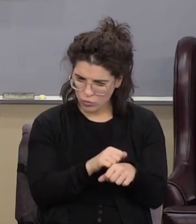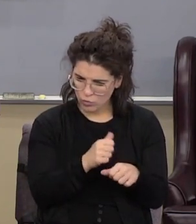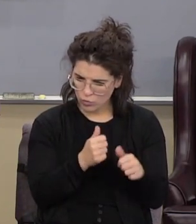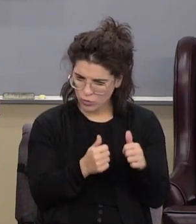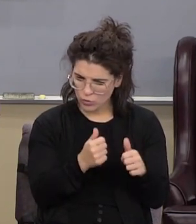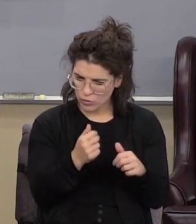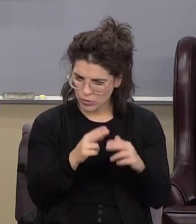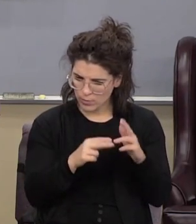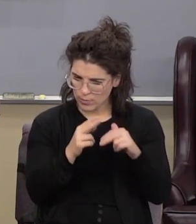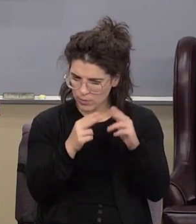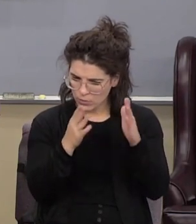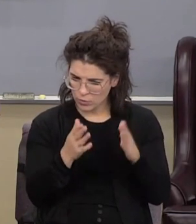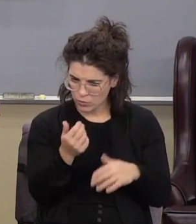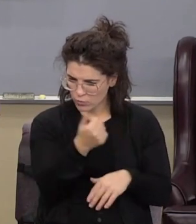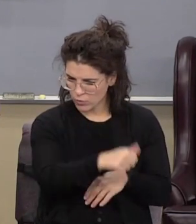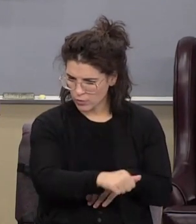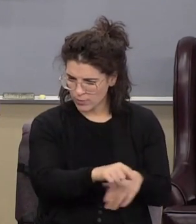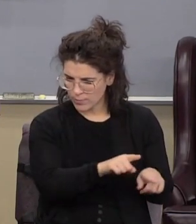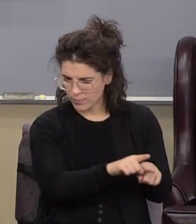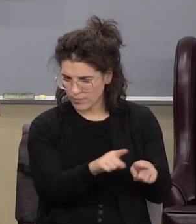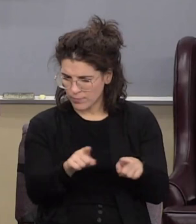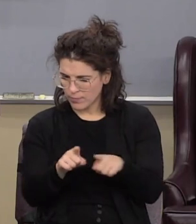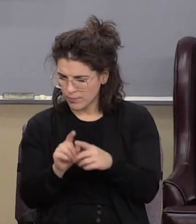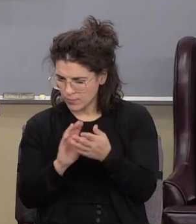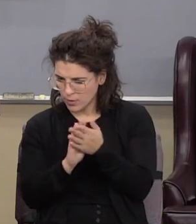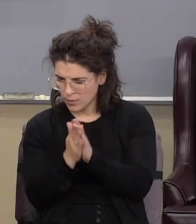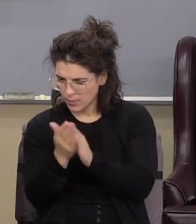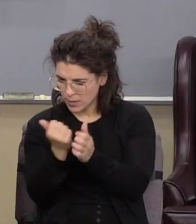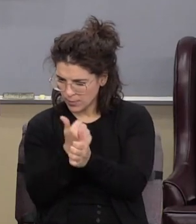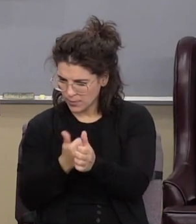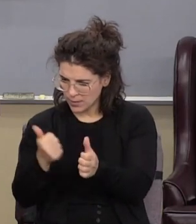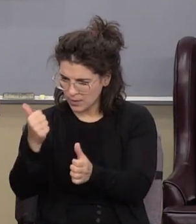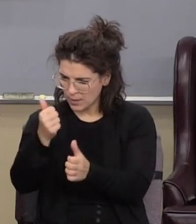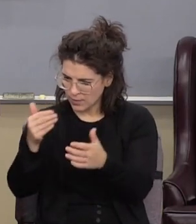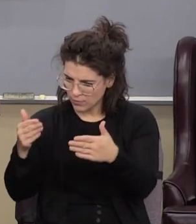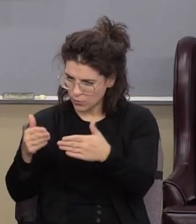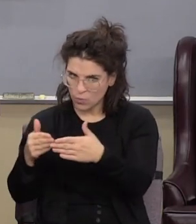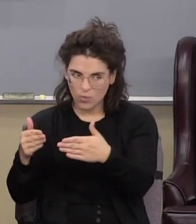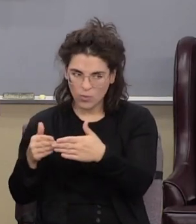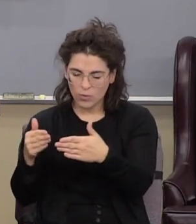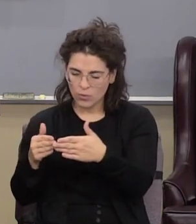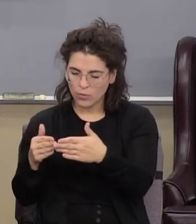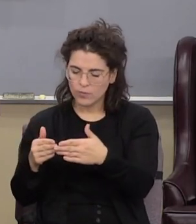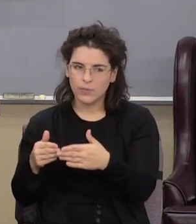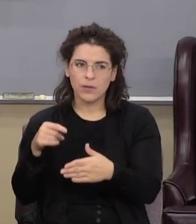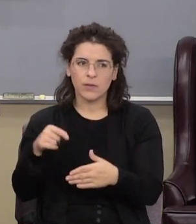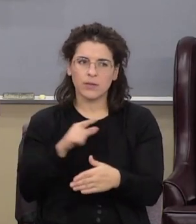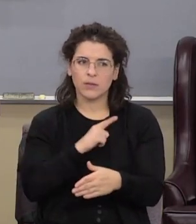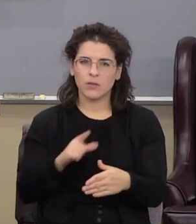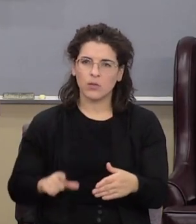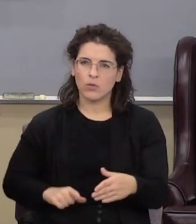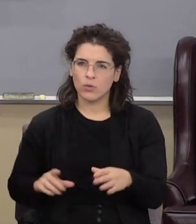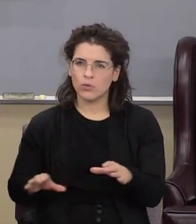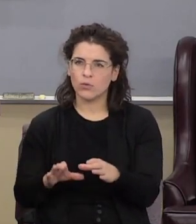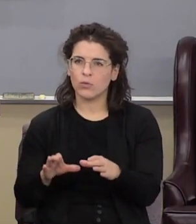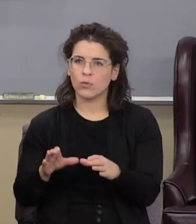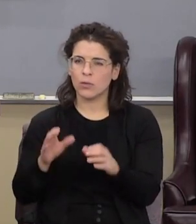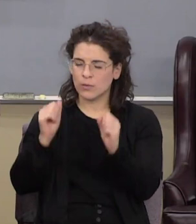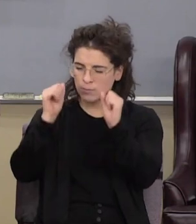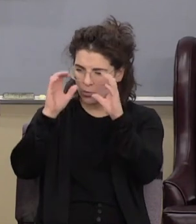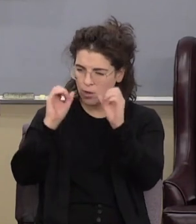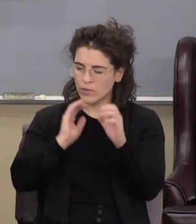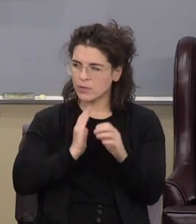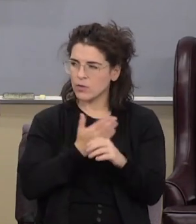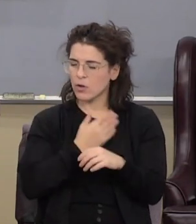rejected the same has become the head of the corner this is the Lord's doing it's marvelous in her eyes